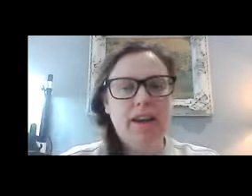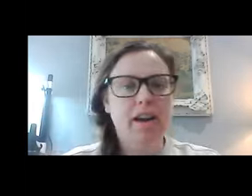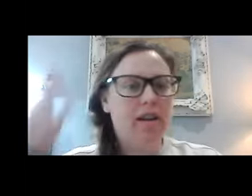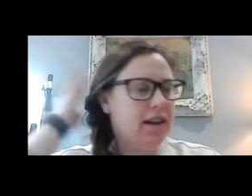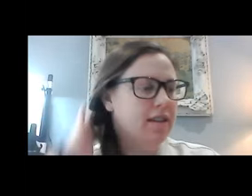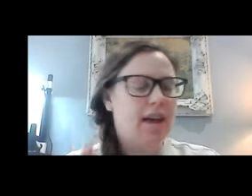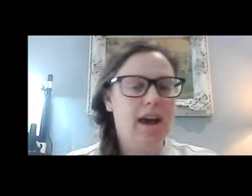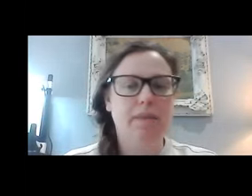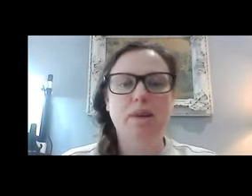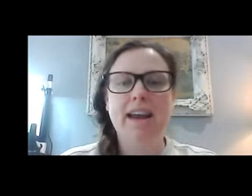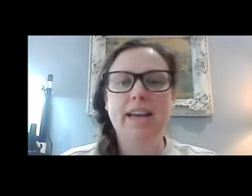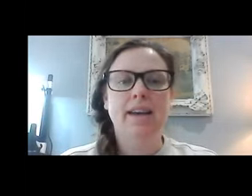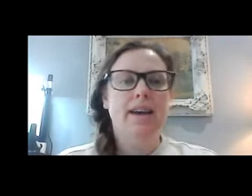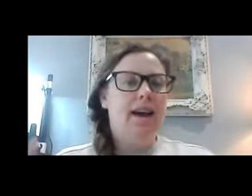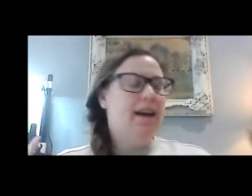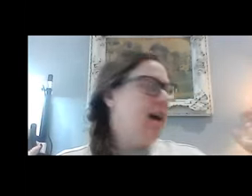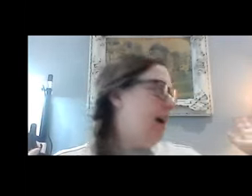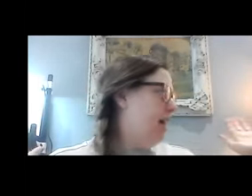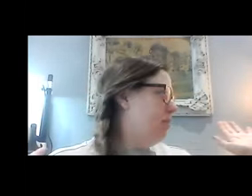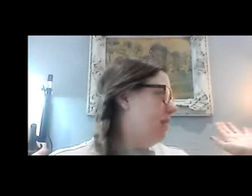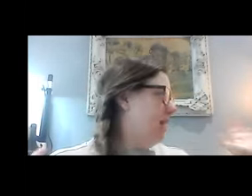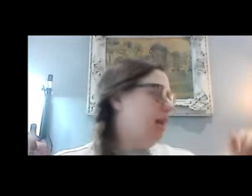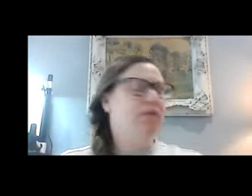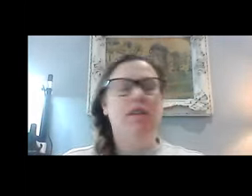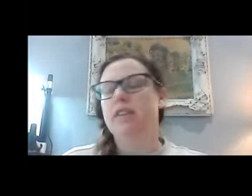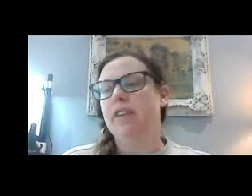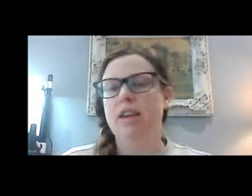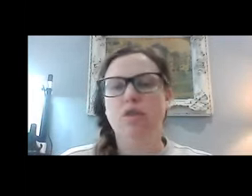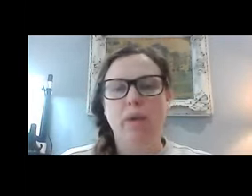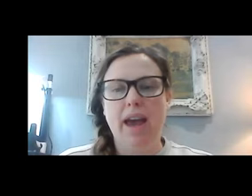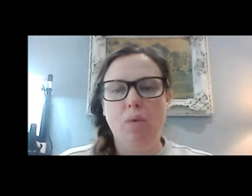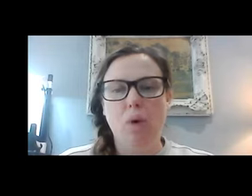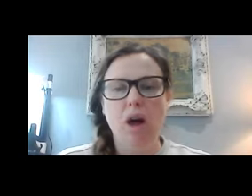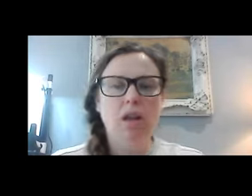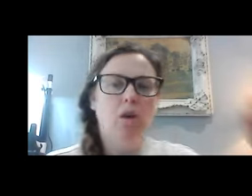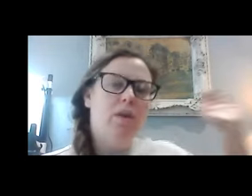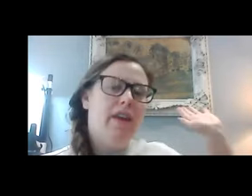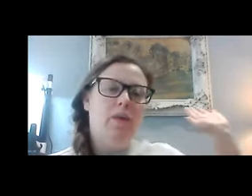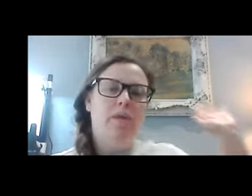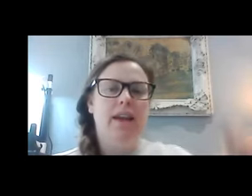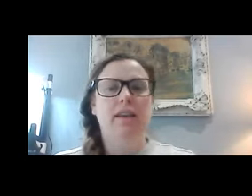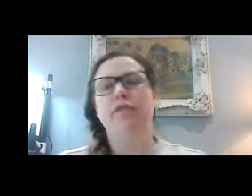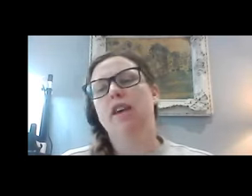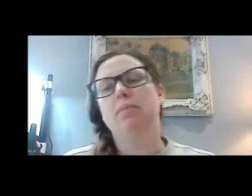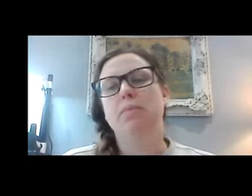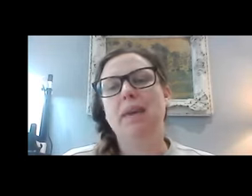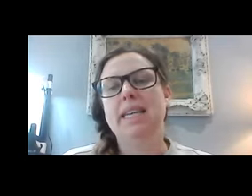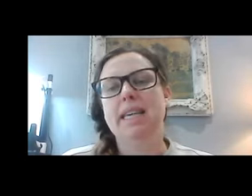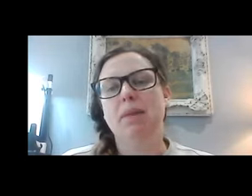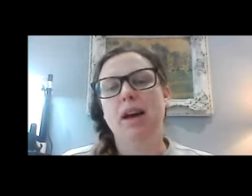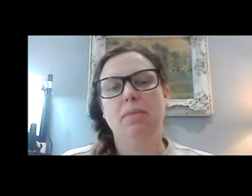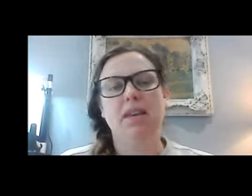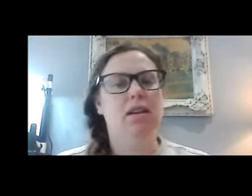long brown hair in a side braid, and I am sitting in front of a gray wall with an ornately framed